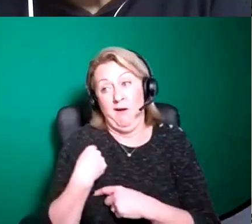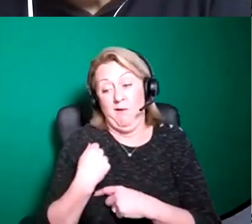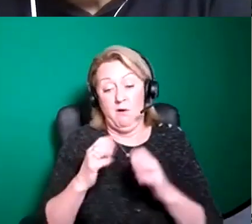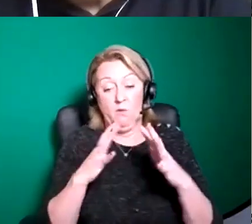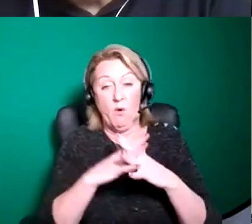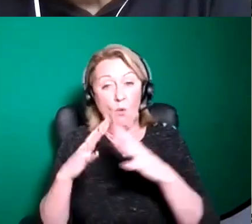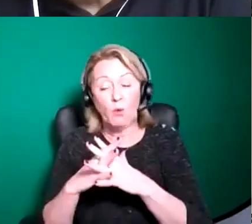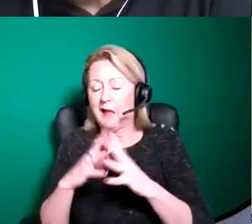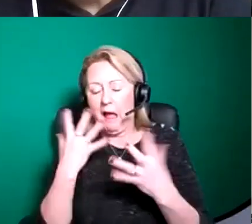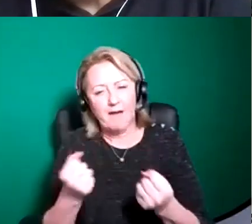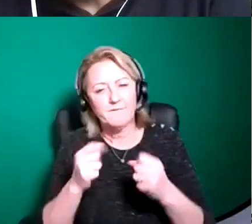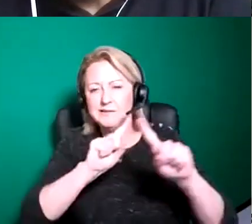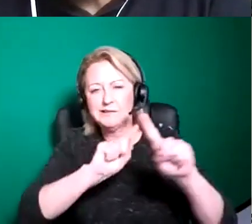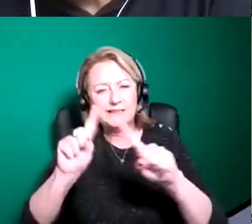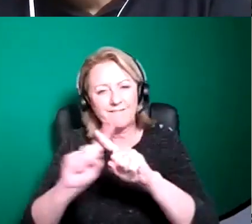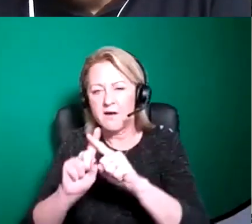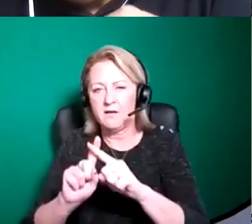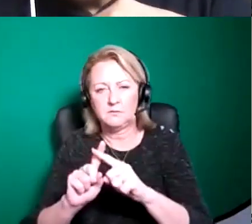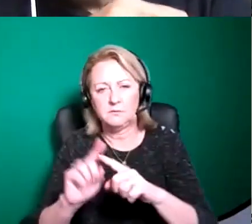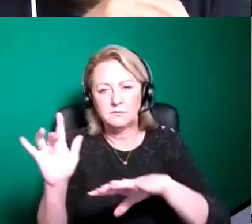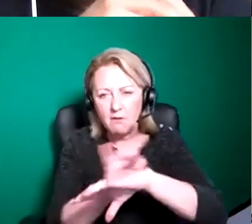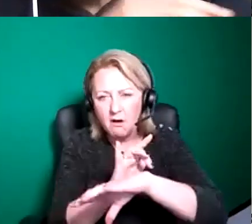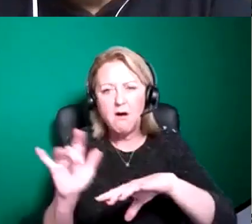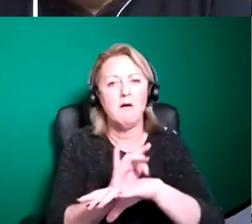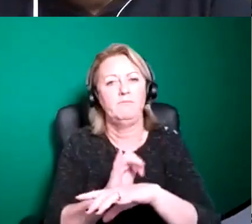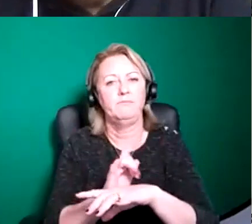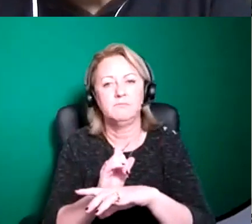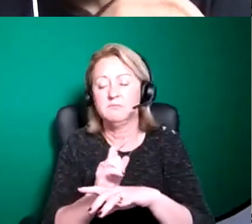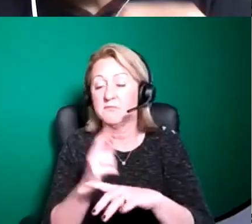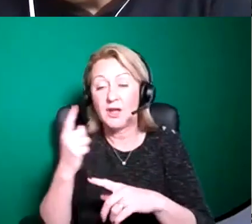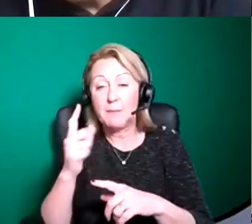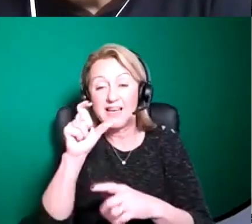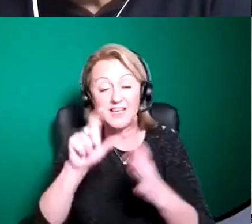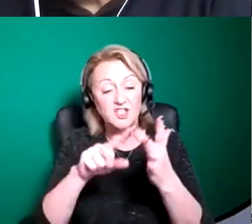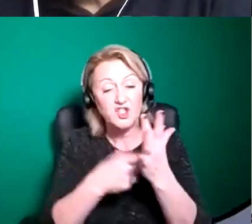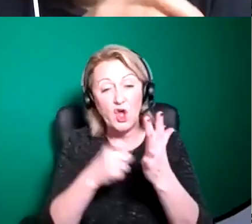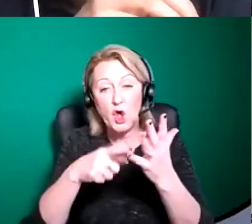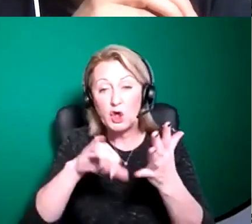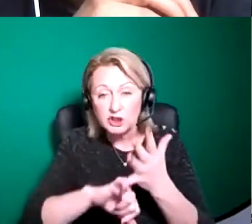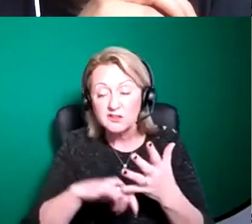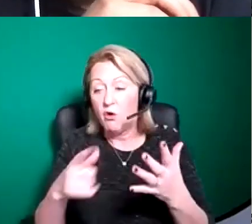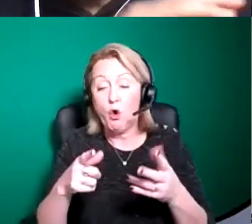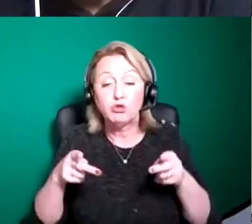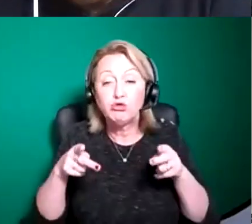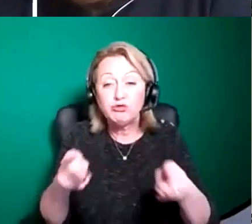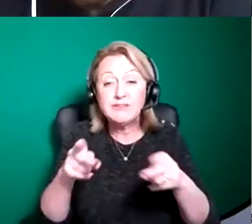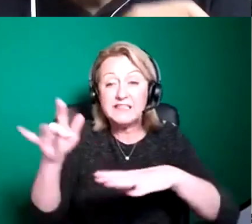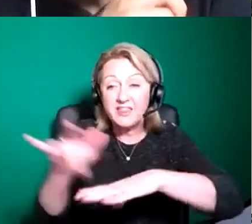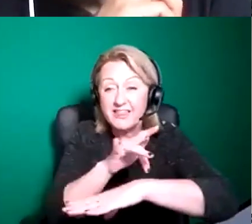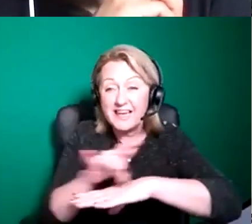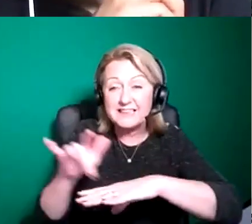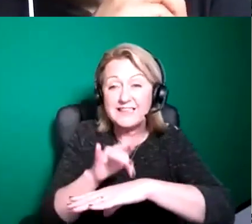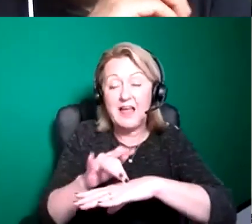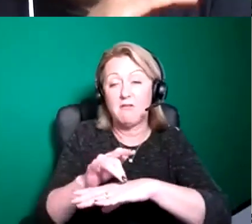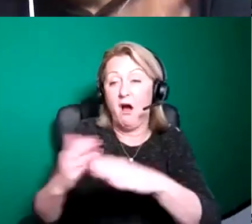range of different kind of art forms whether that's um circus street theater uh contemporary dance